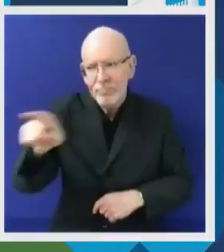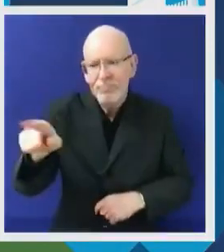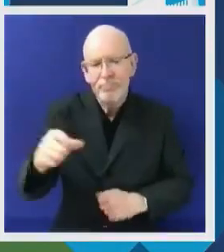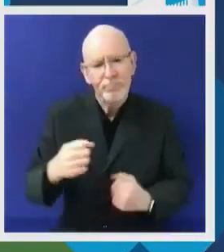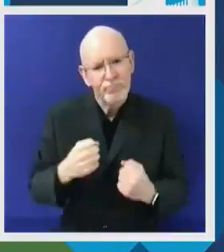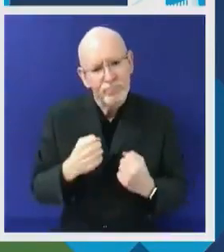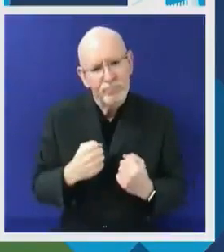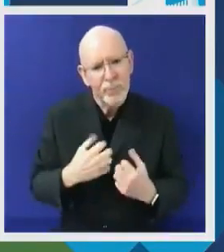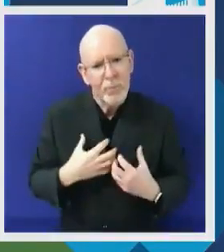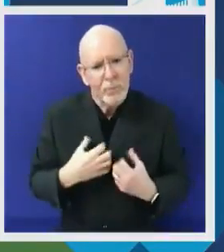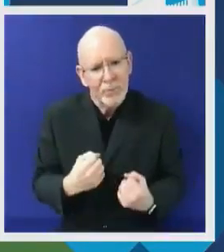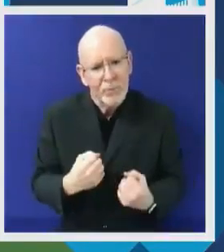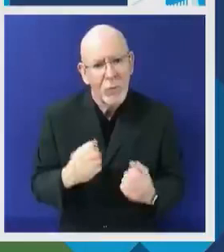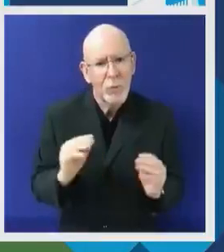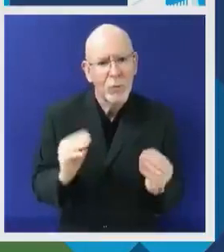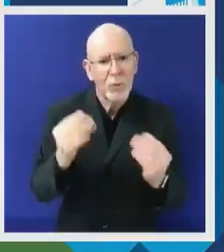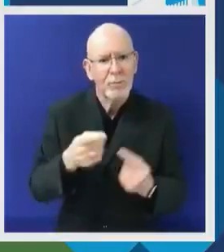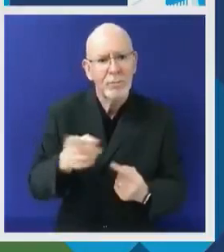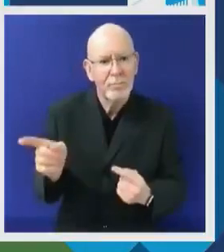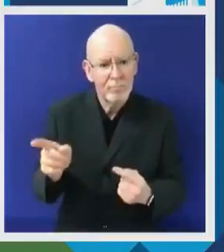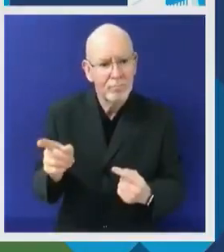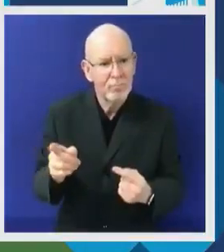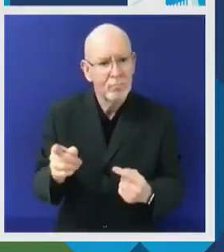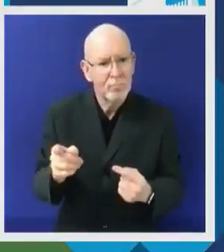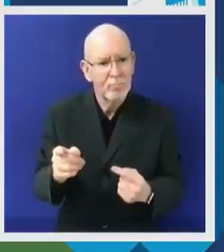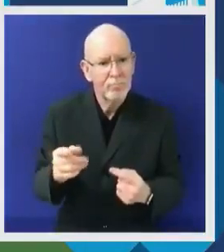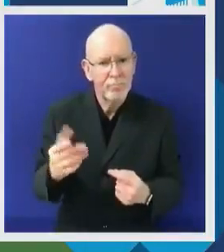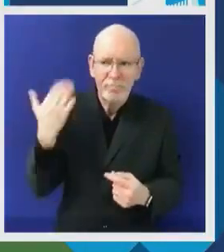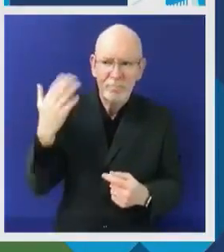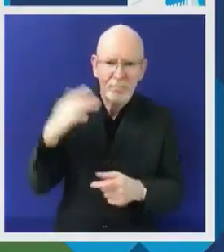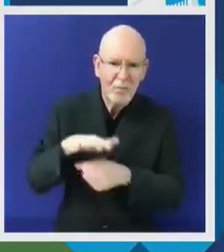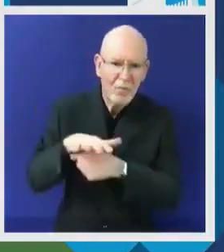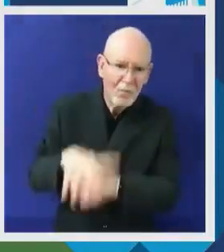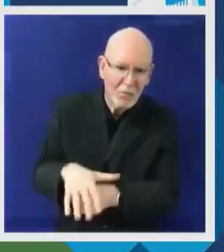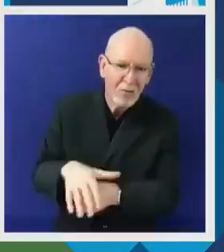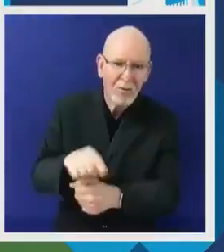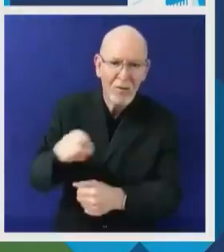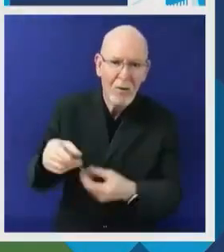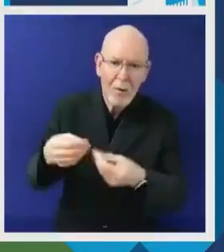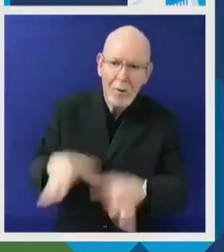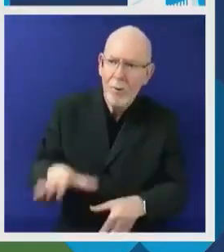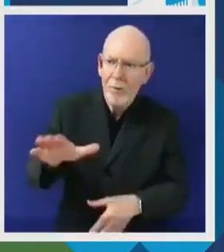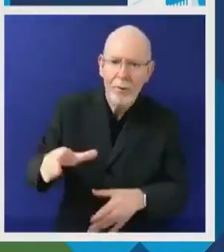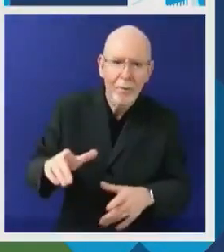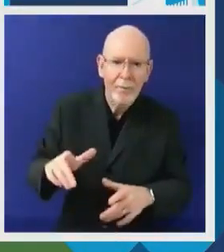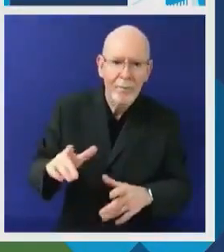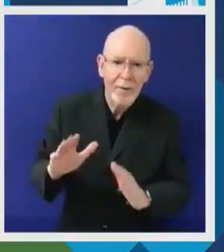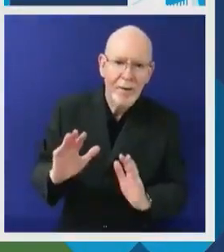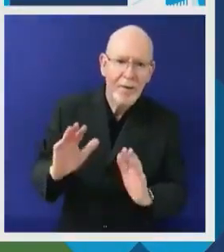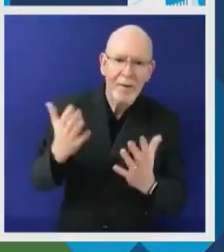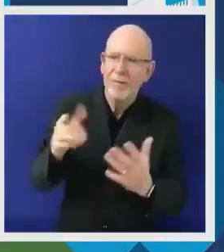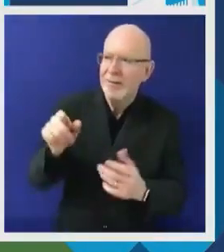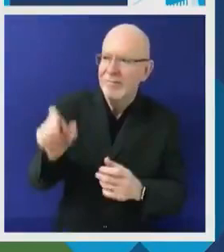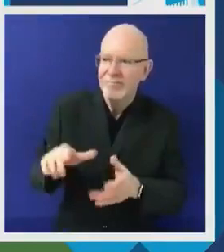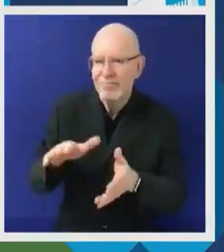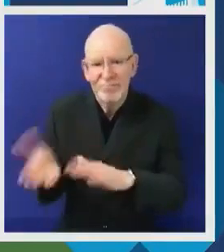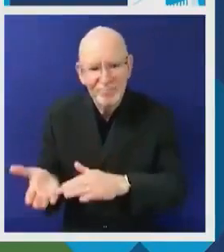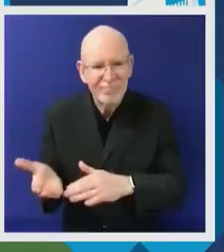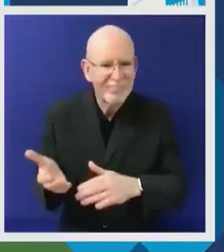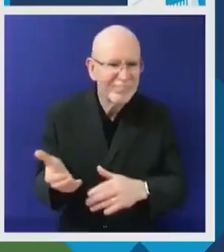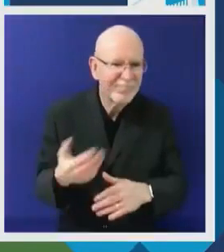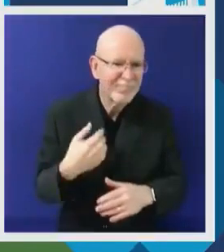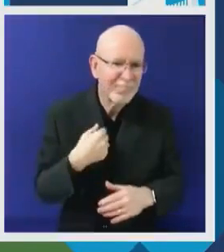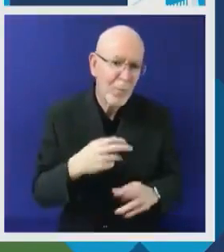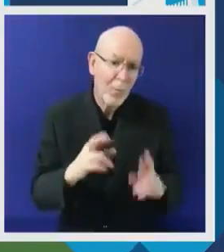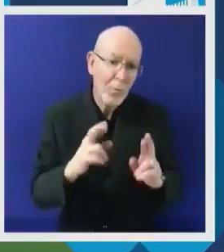smallest action a superhero, despite their resilience and bravery, young people cannot save the world on their own.